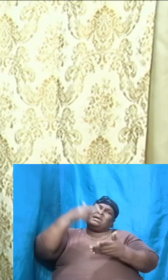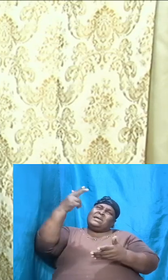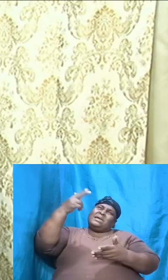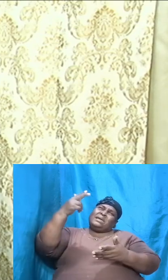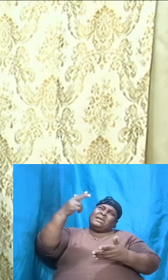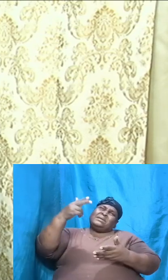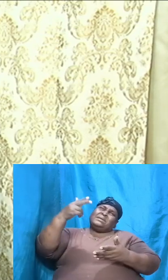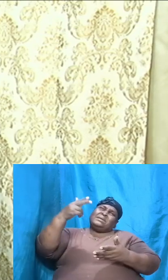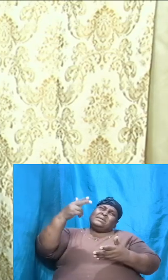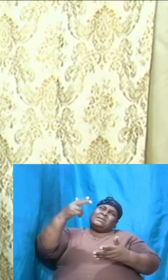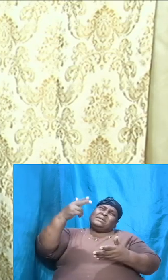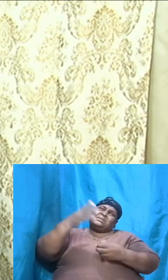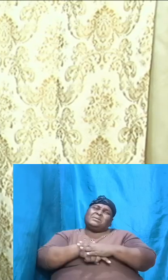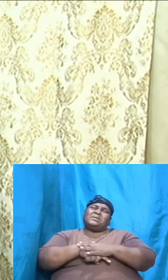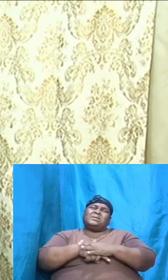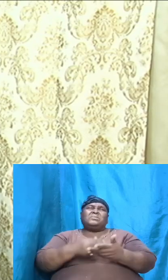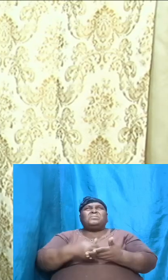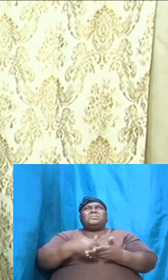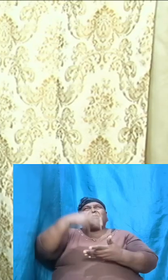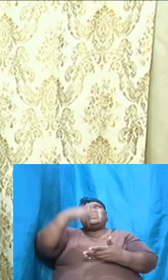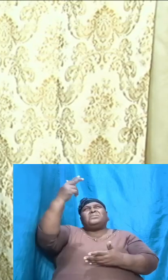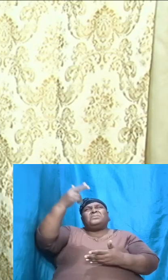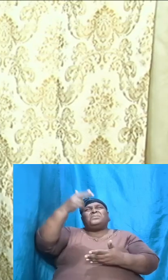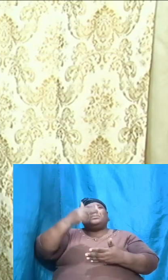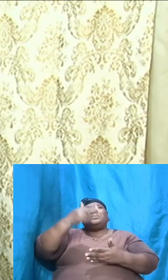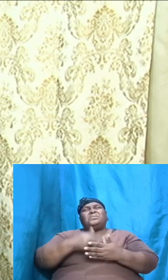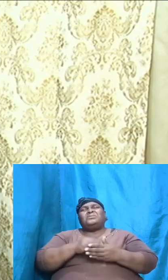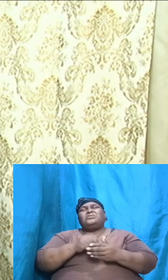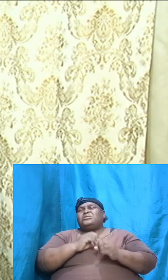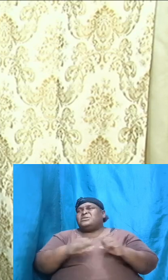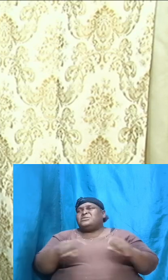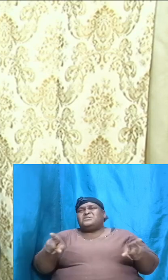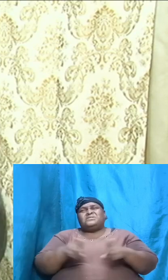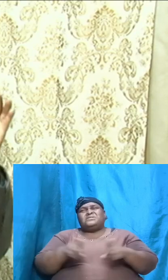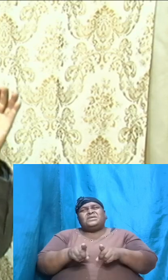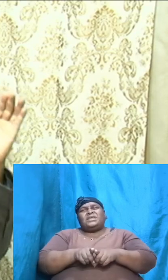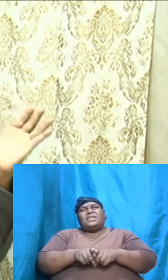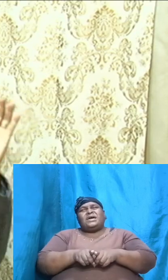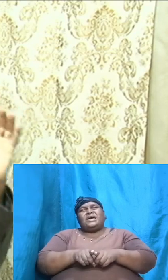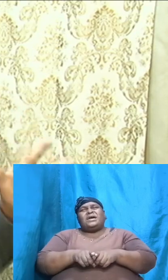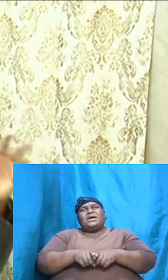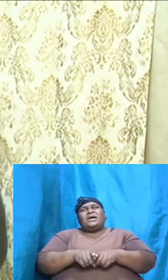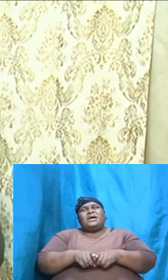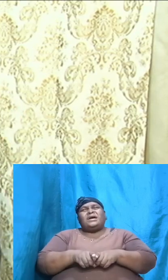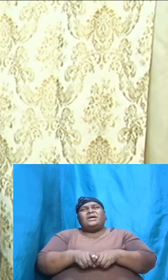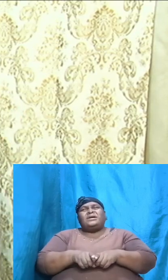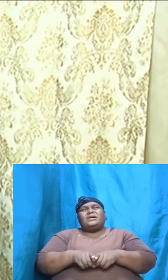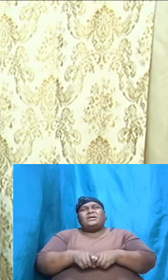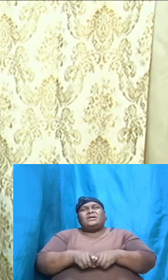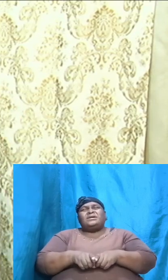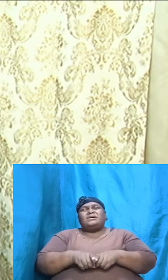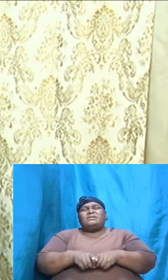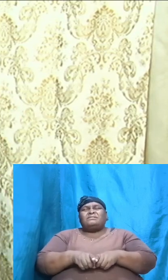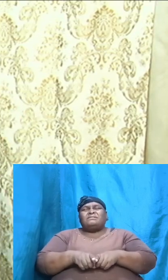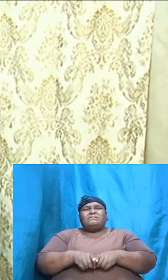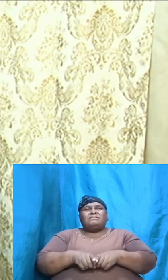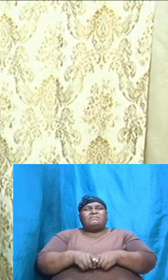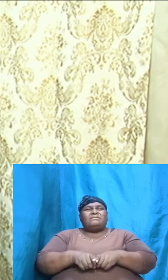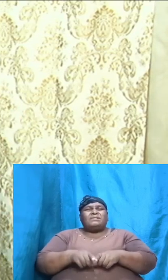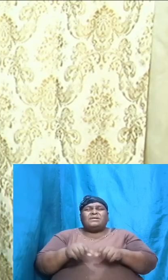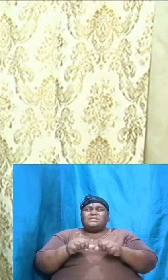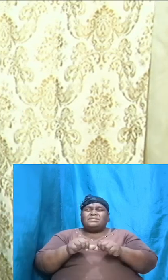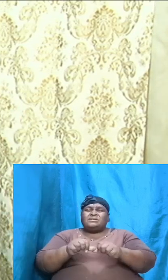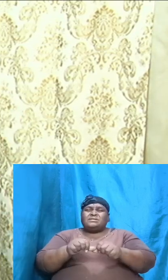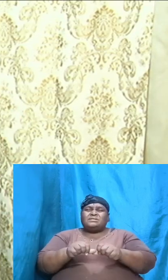sometimes and then we go back up. And so, nothing was quite like it was in the early parts of the book of